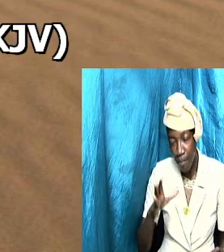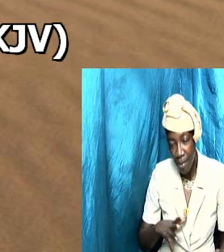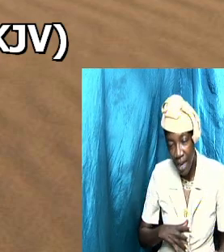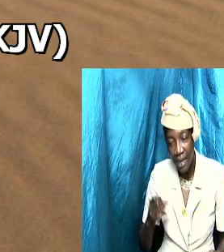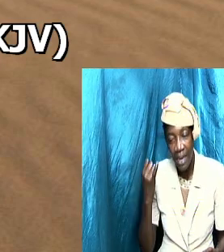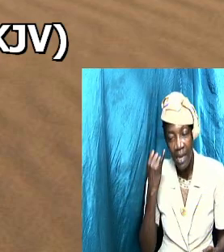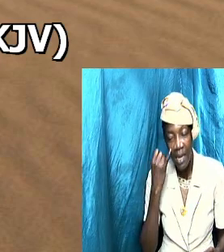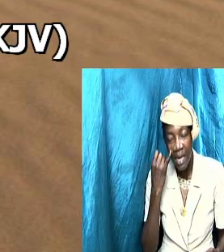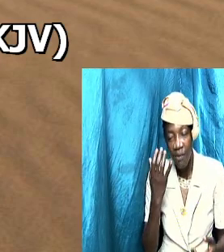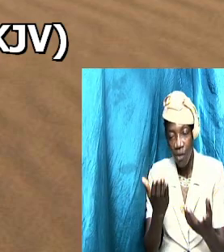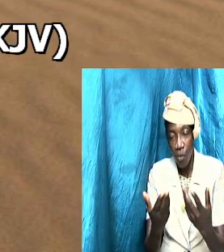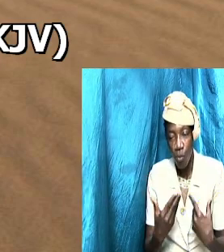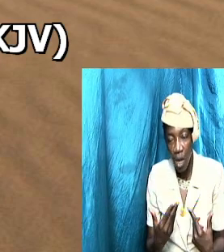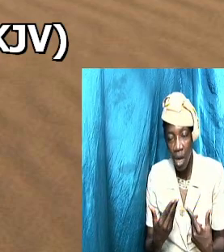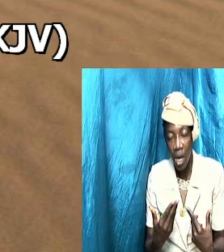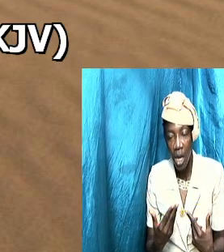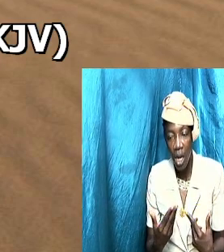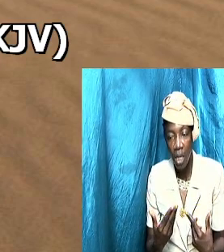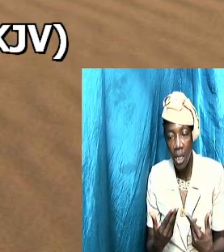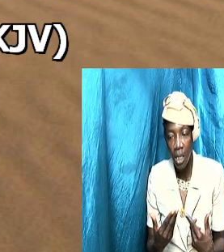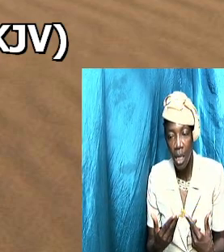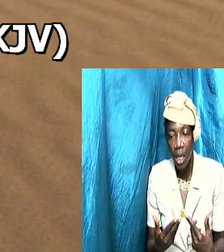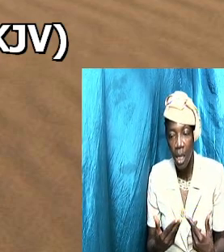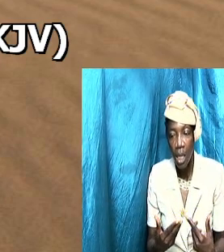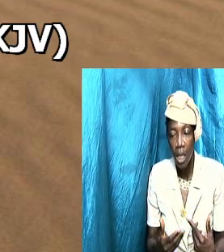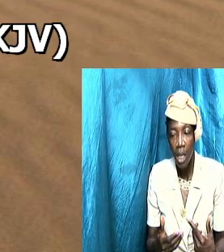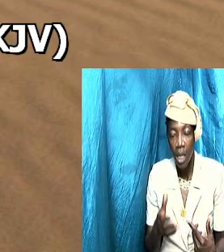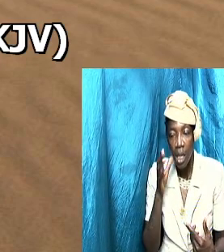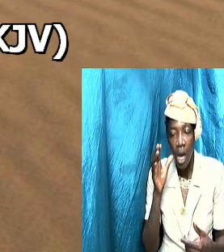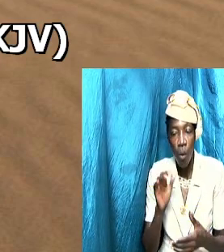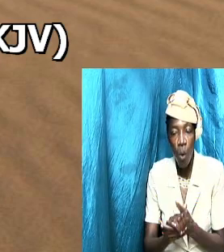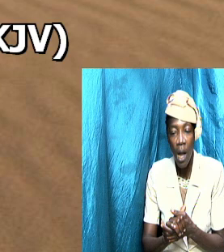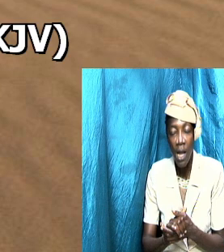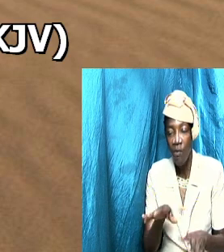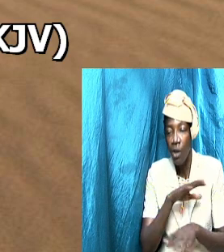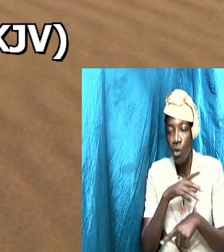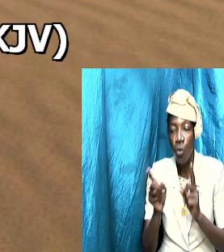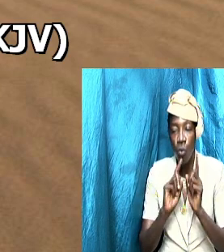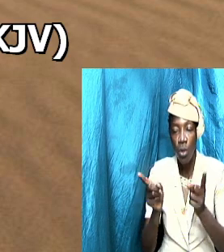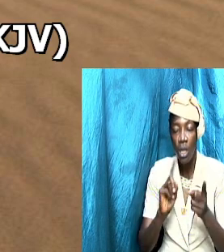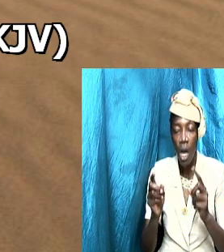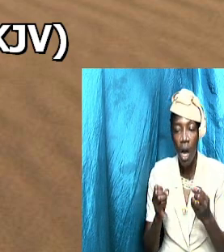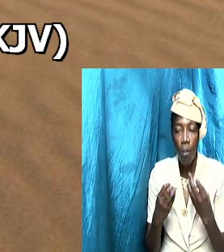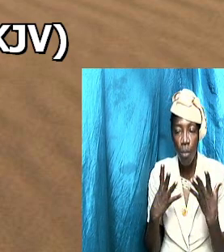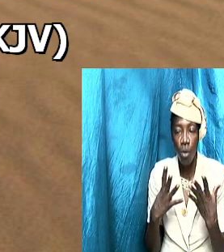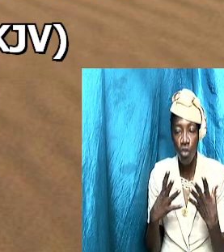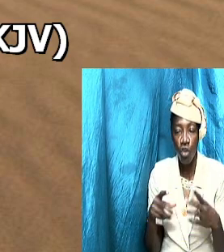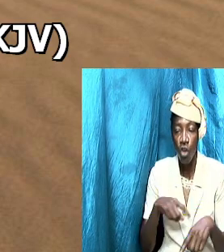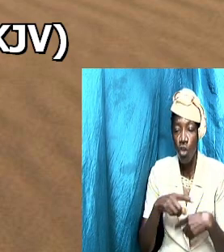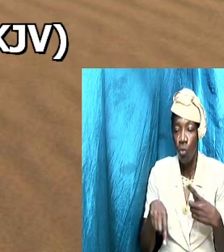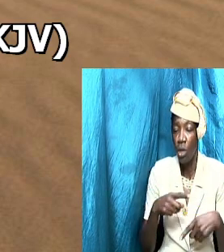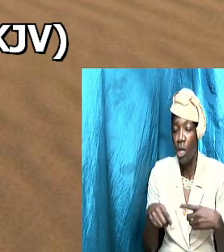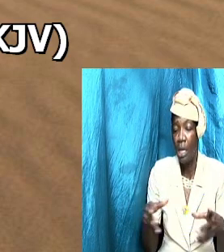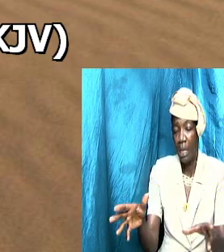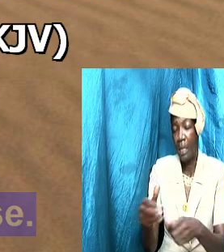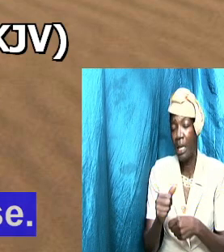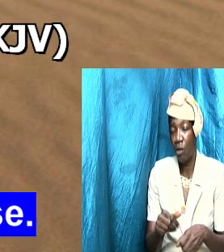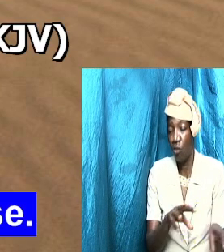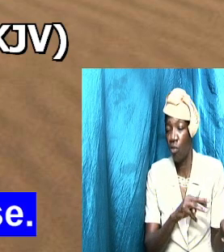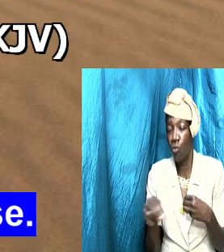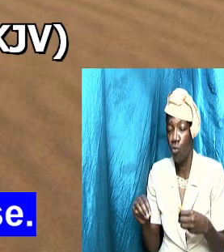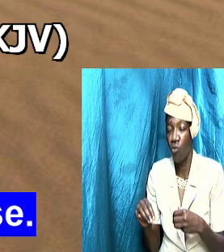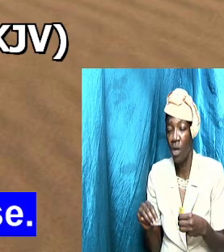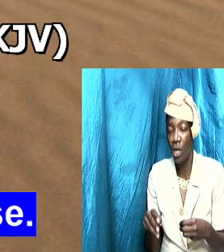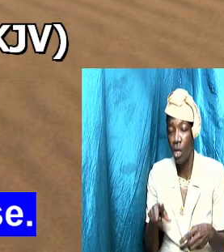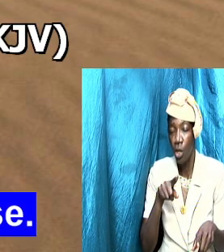want a spouse that don't talk much and when you do anything them just take it and move on like a man that